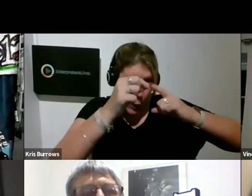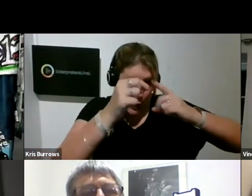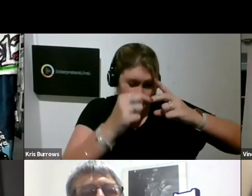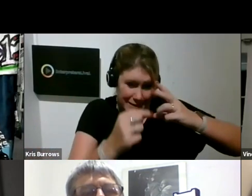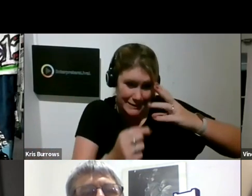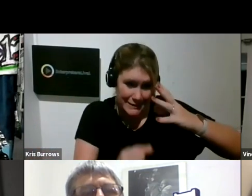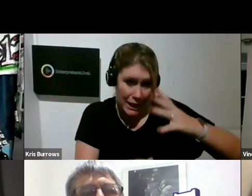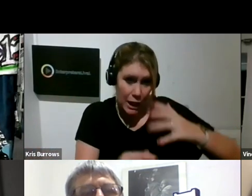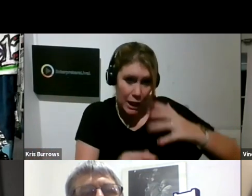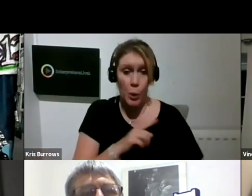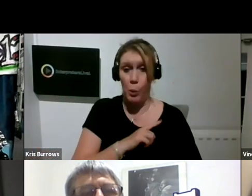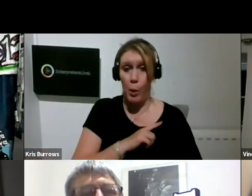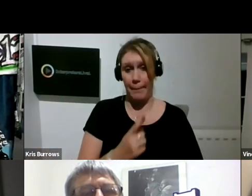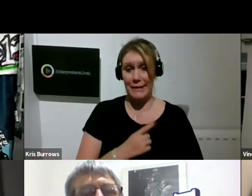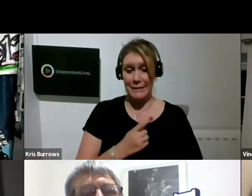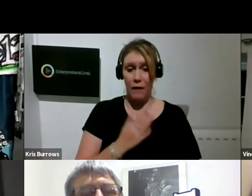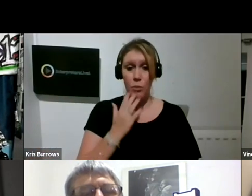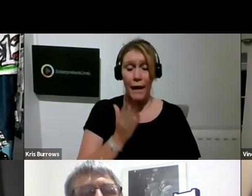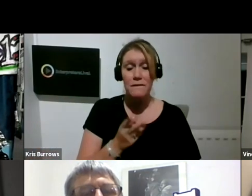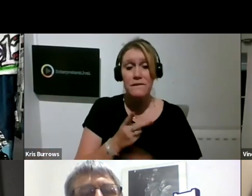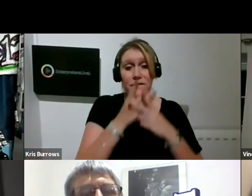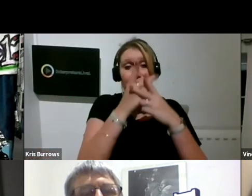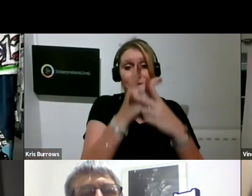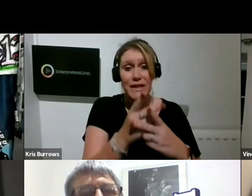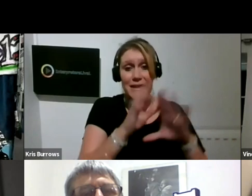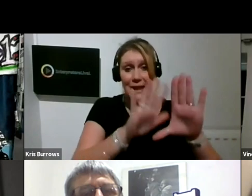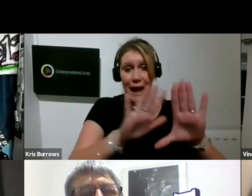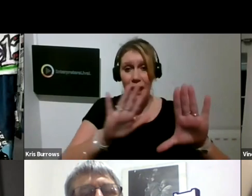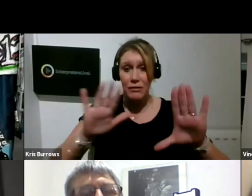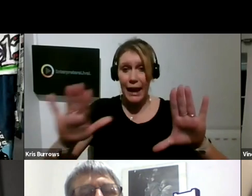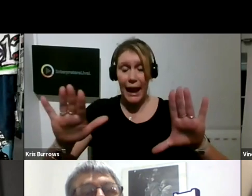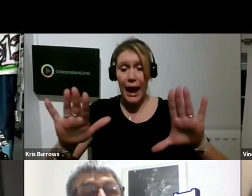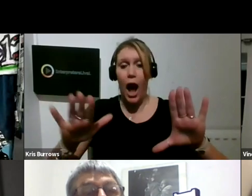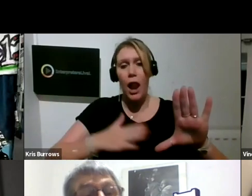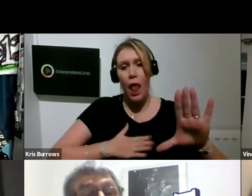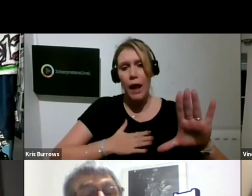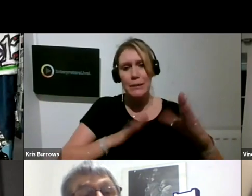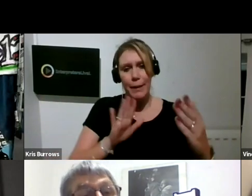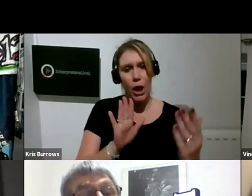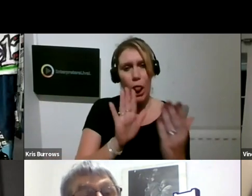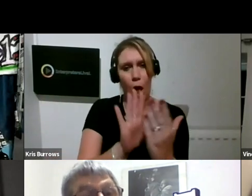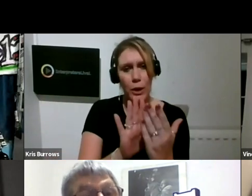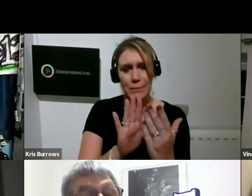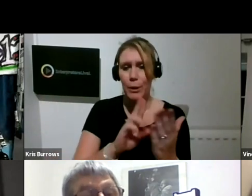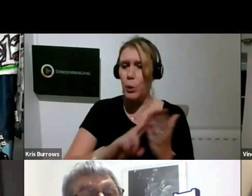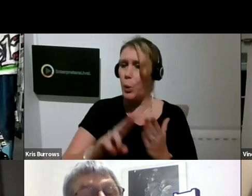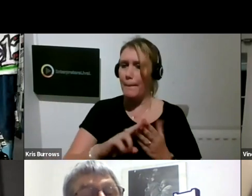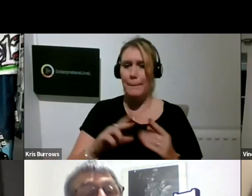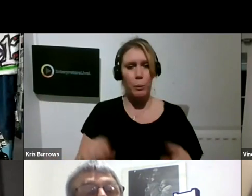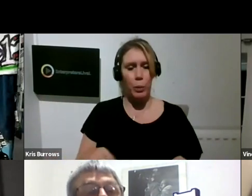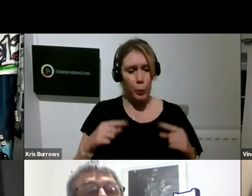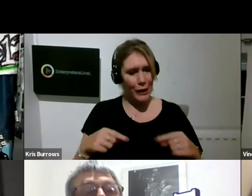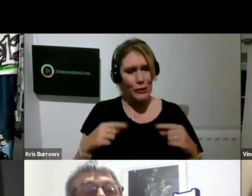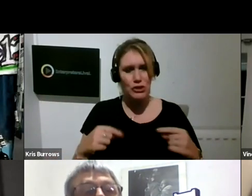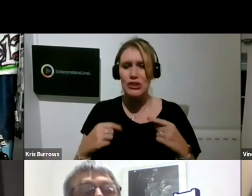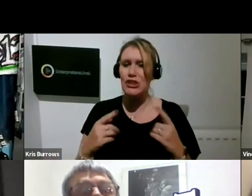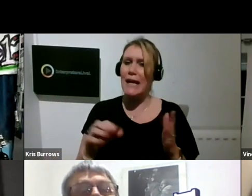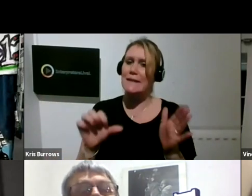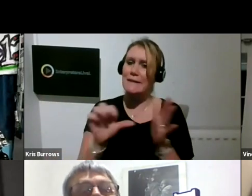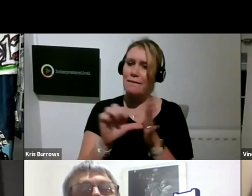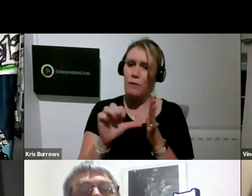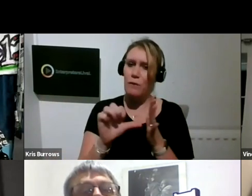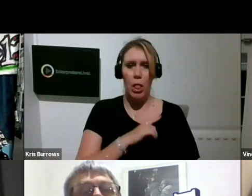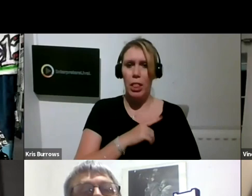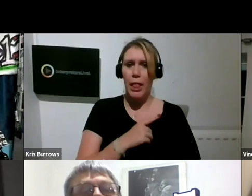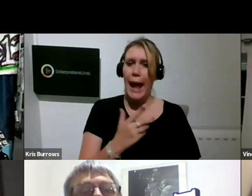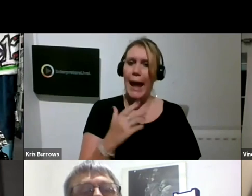like to be able to get really close. I can't do that as a wheelchair user. As a wheelchair user, usually, you can't even read the label, because they assume that everybody can